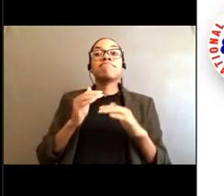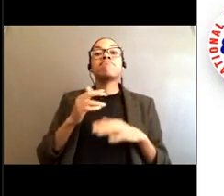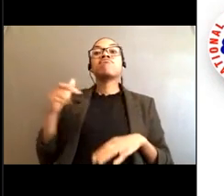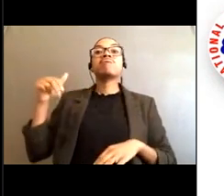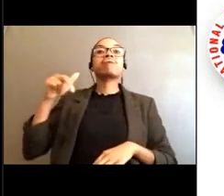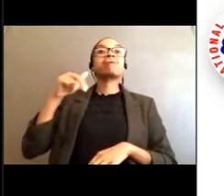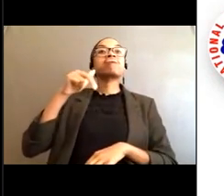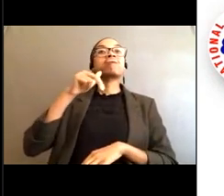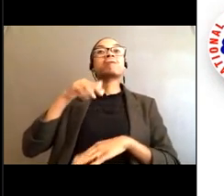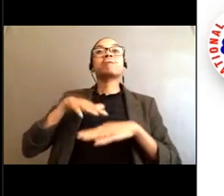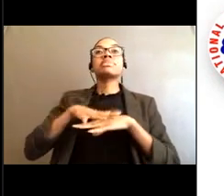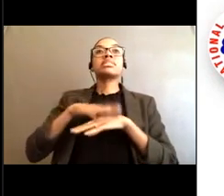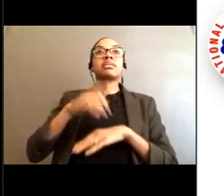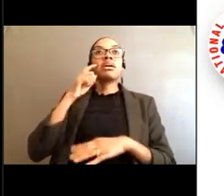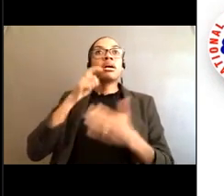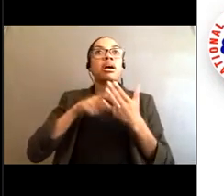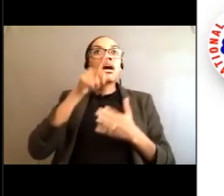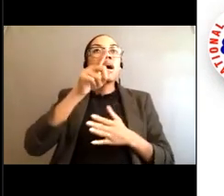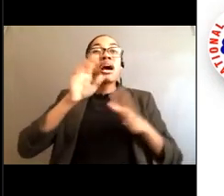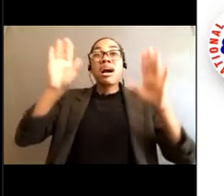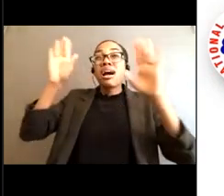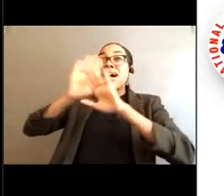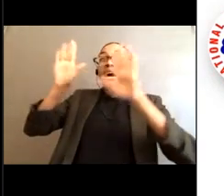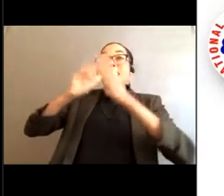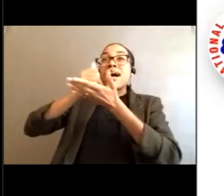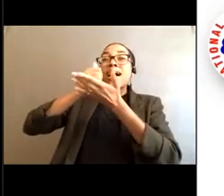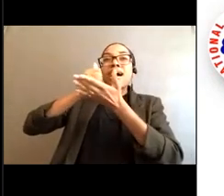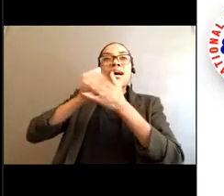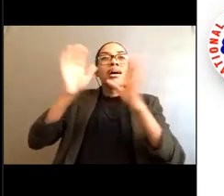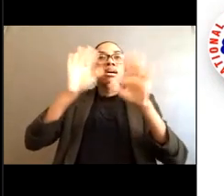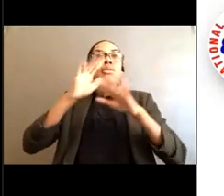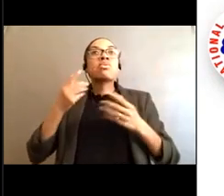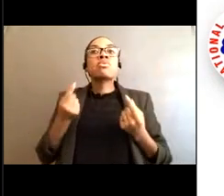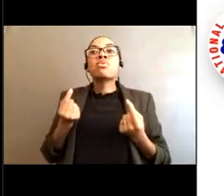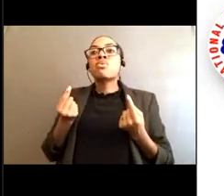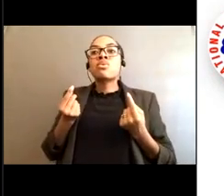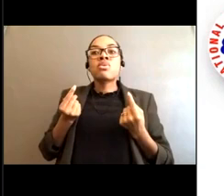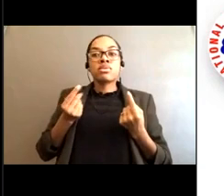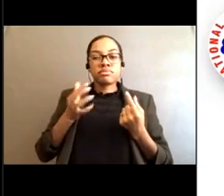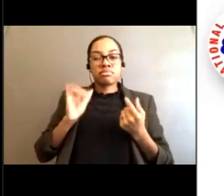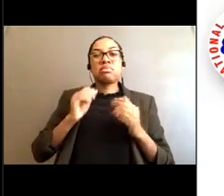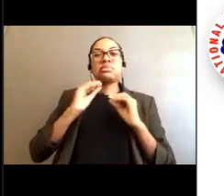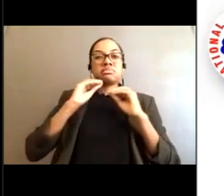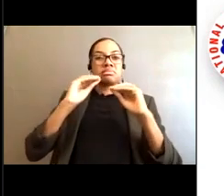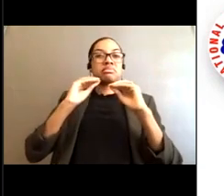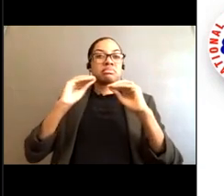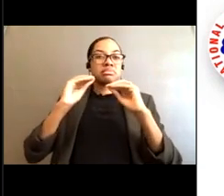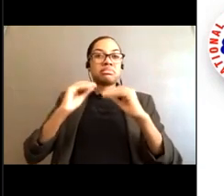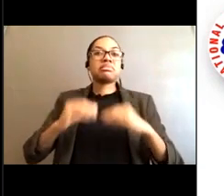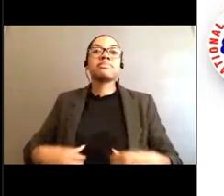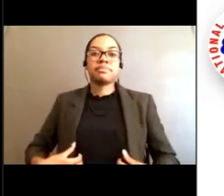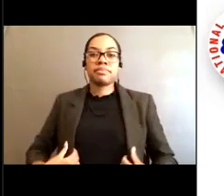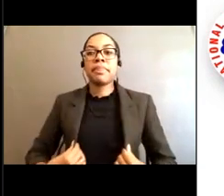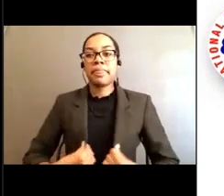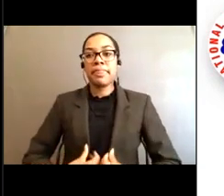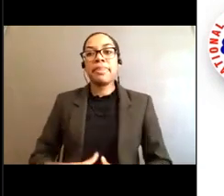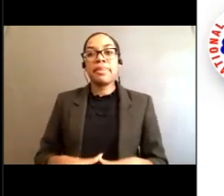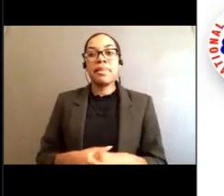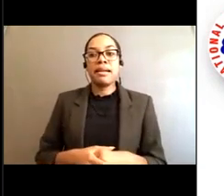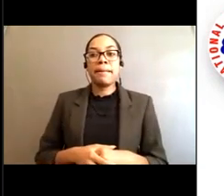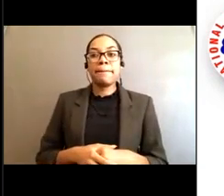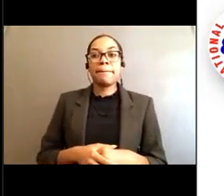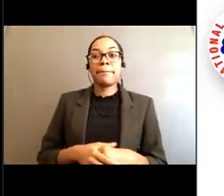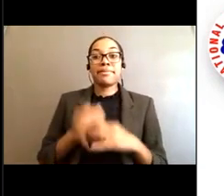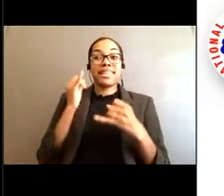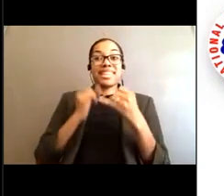a victim either way, so we're going to give you some ideas that you can use. And lastly, where to learn more